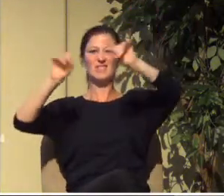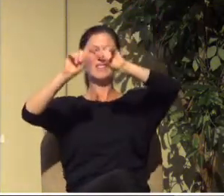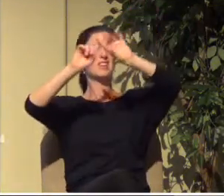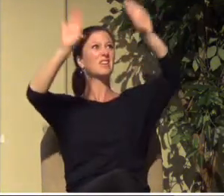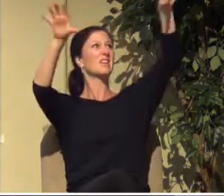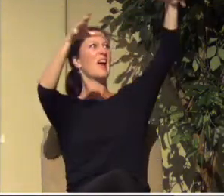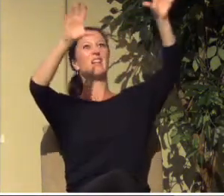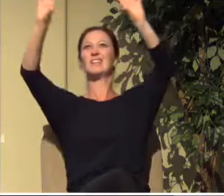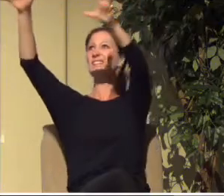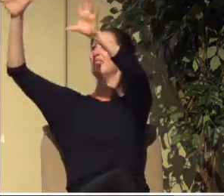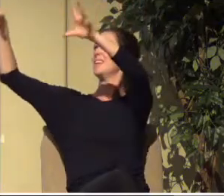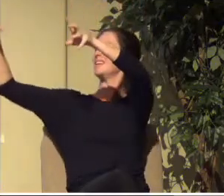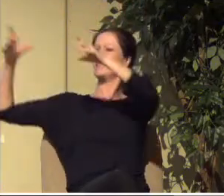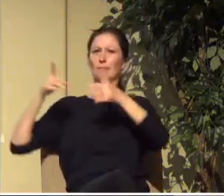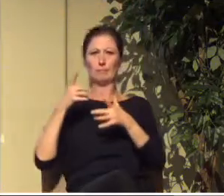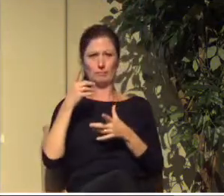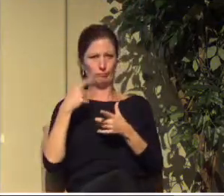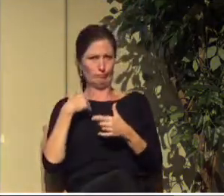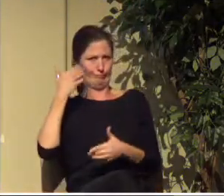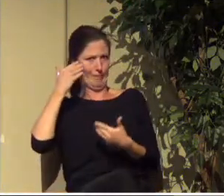big God created